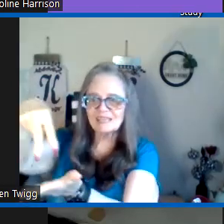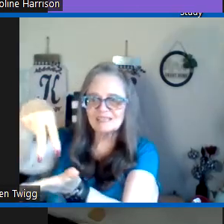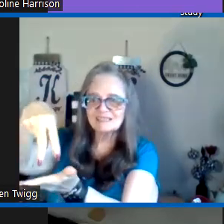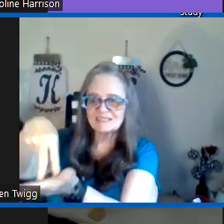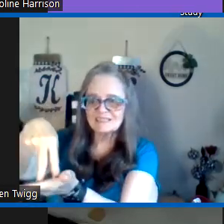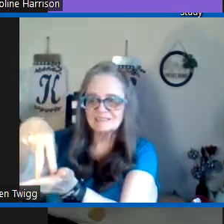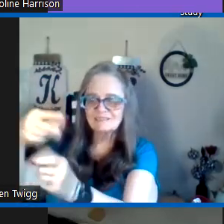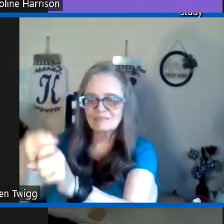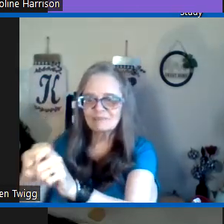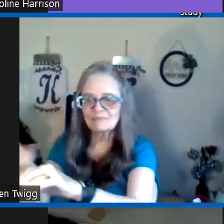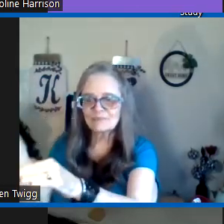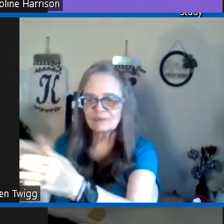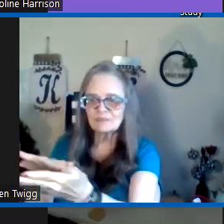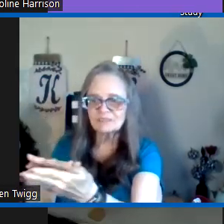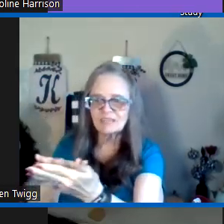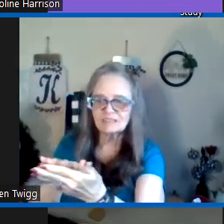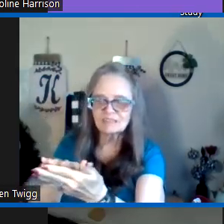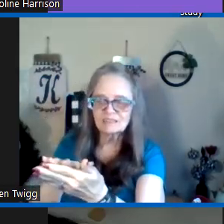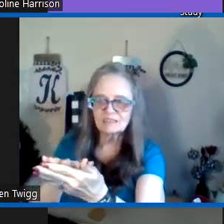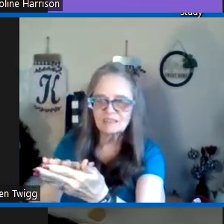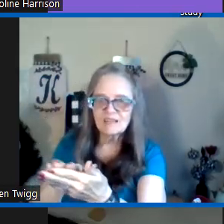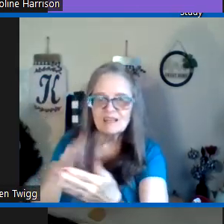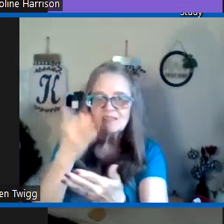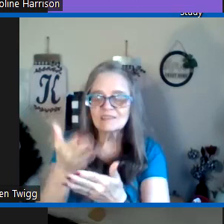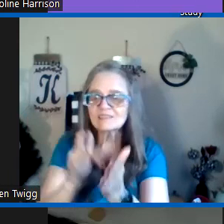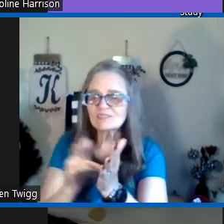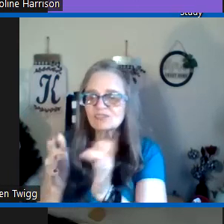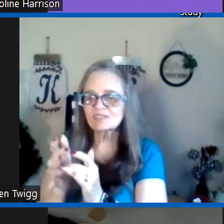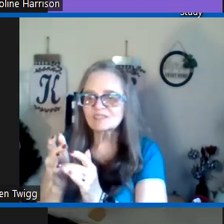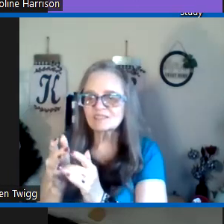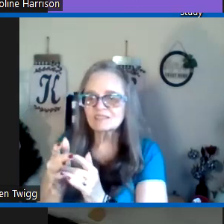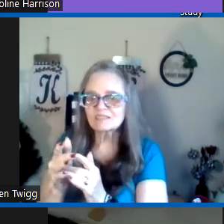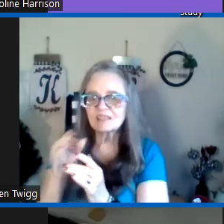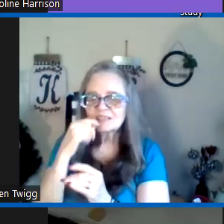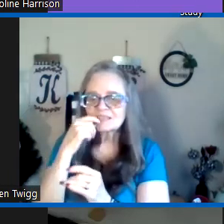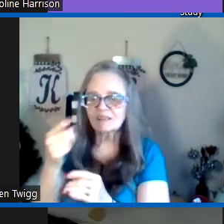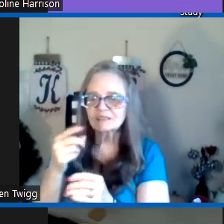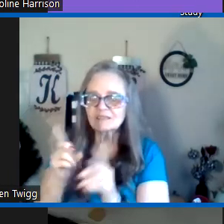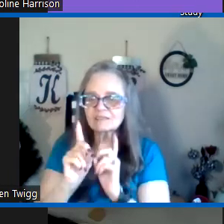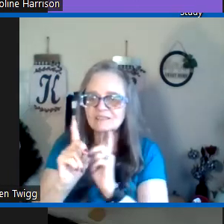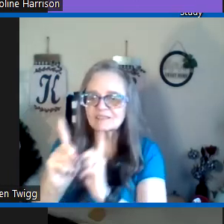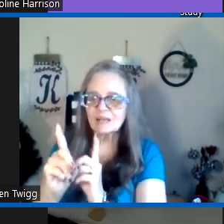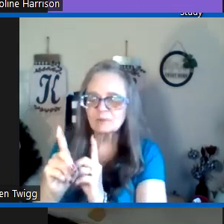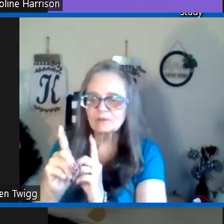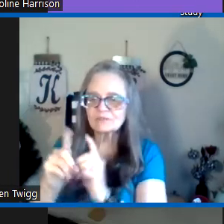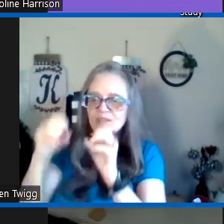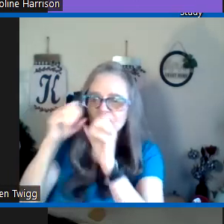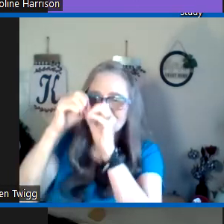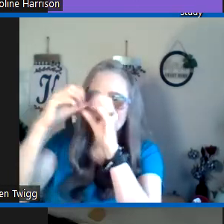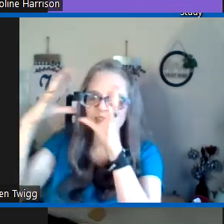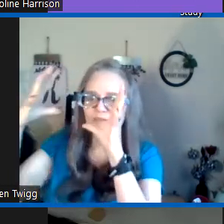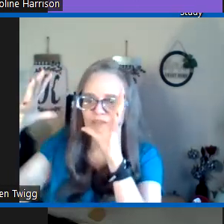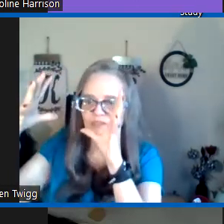raised from the dead this is Jesus telling the disciples